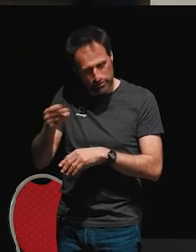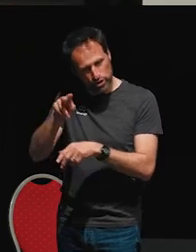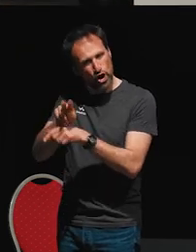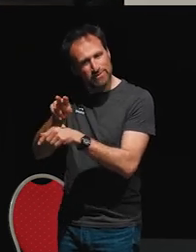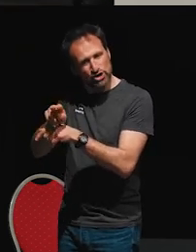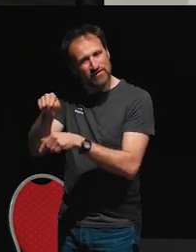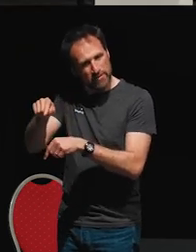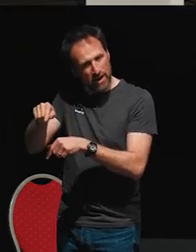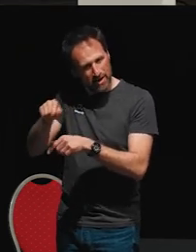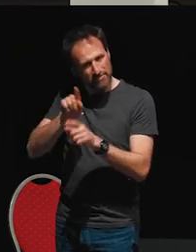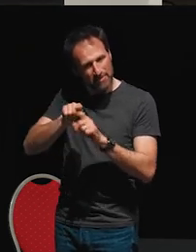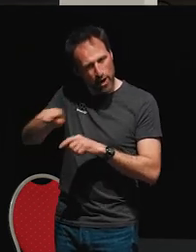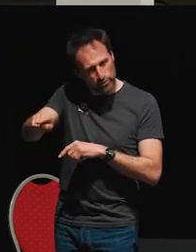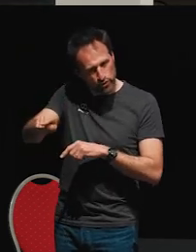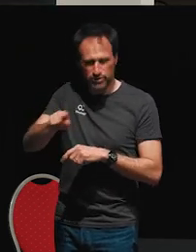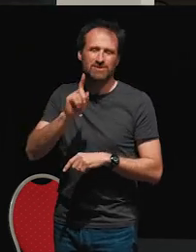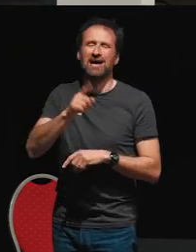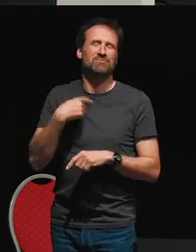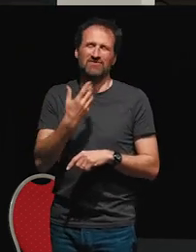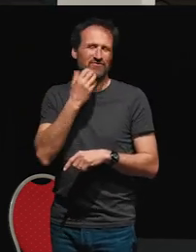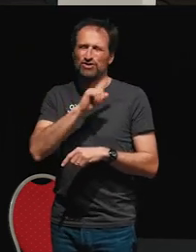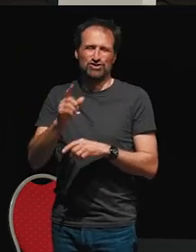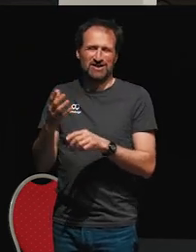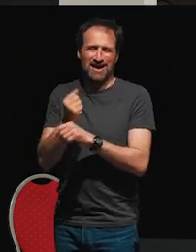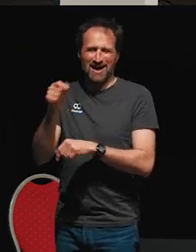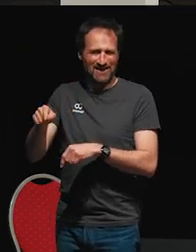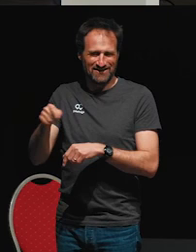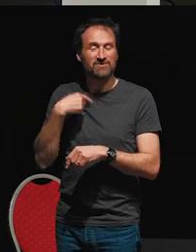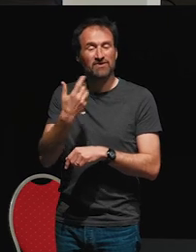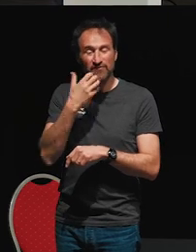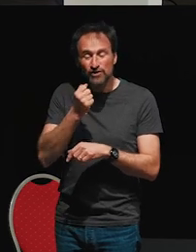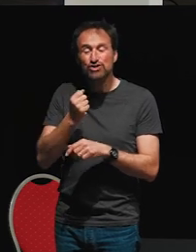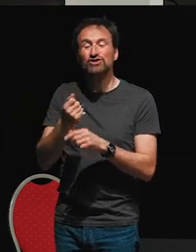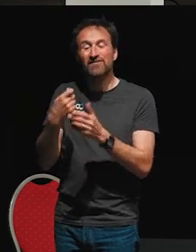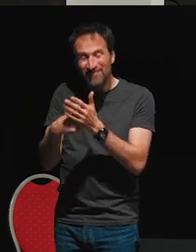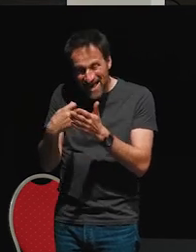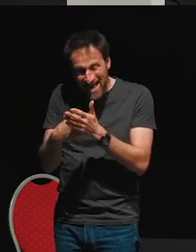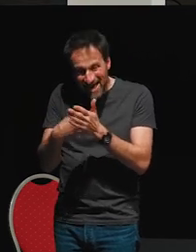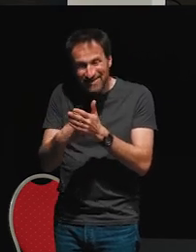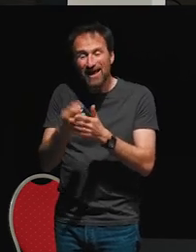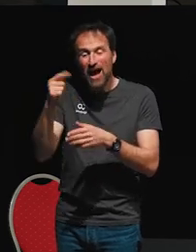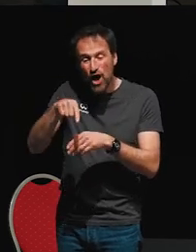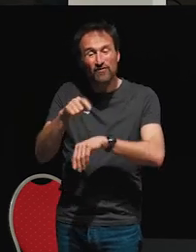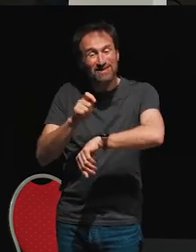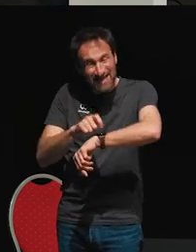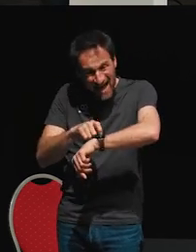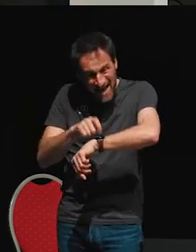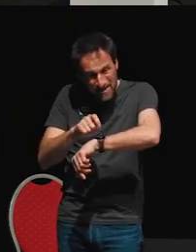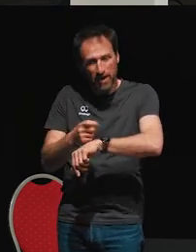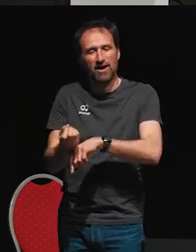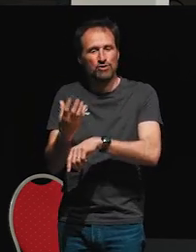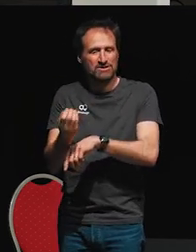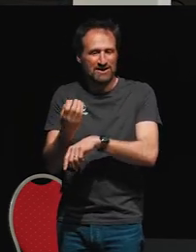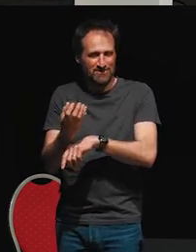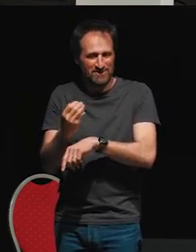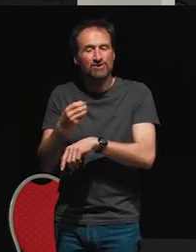However, this is usually not what we want to achieve. We want to get the values emitted on this timer, and higher order operators